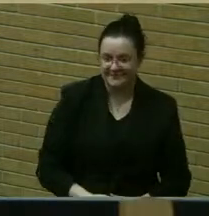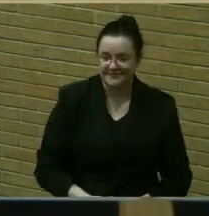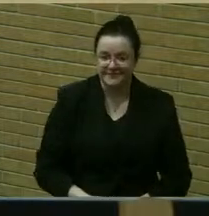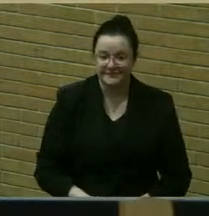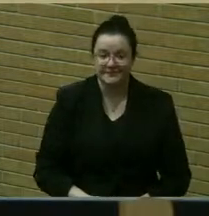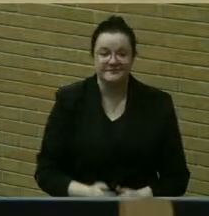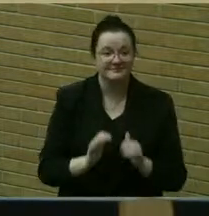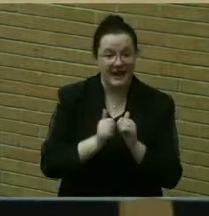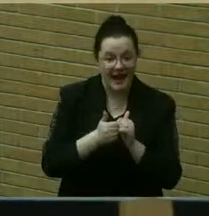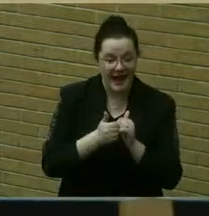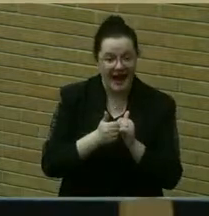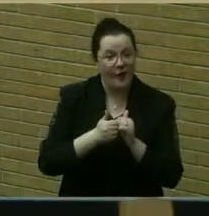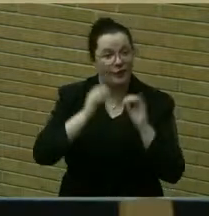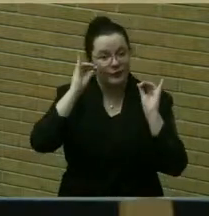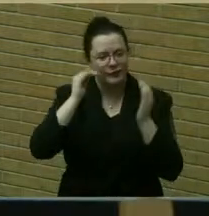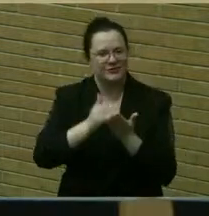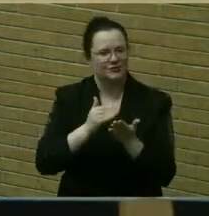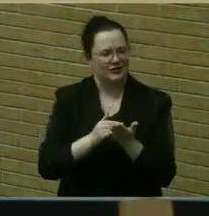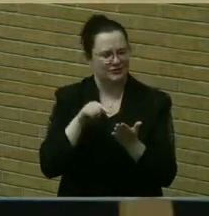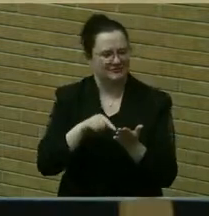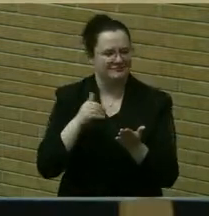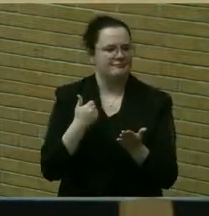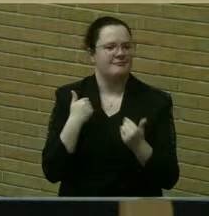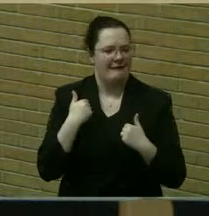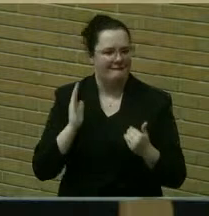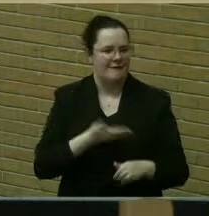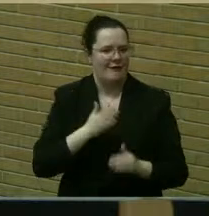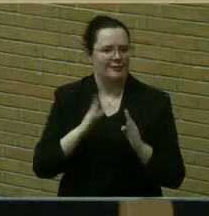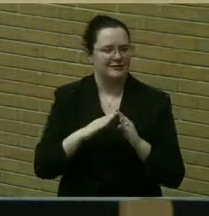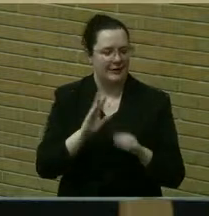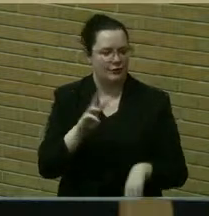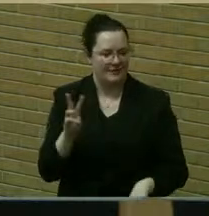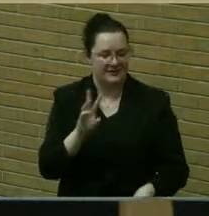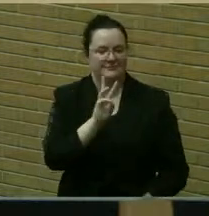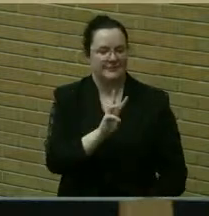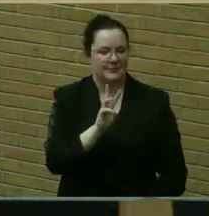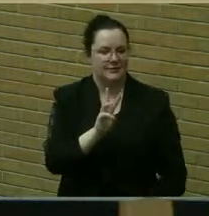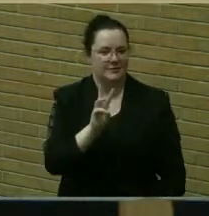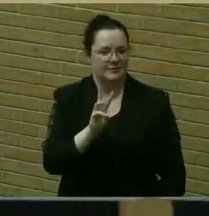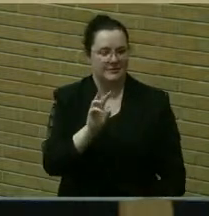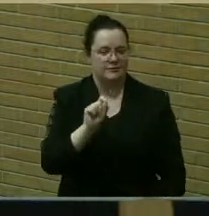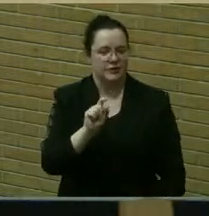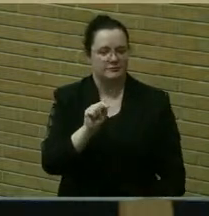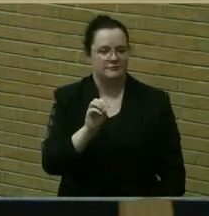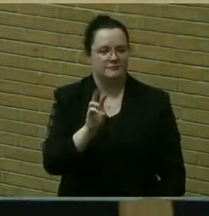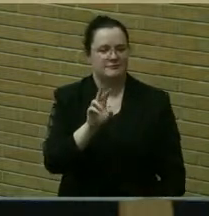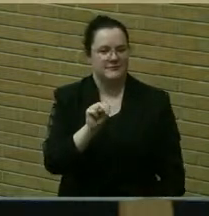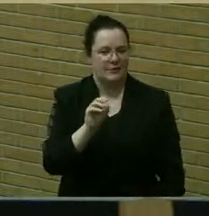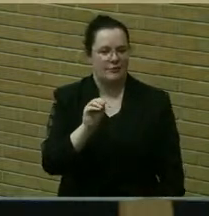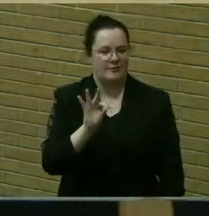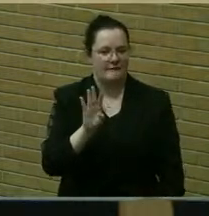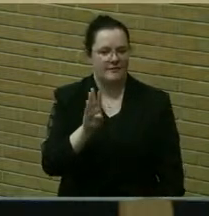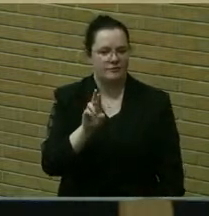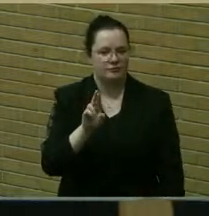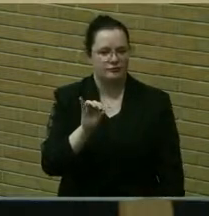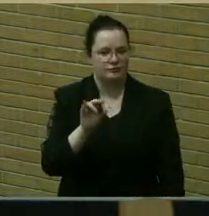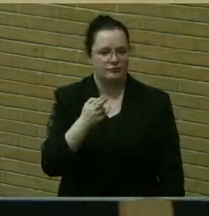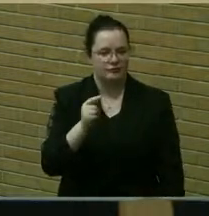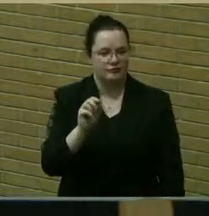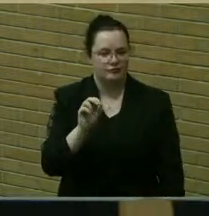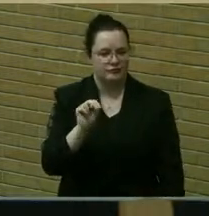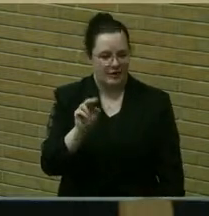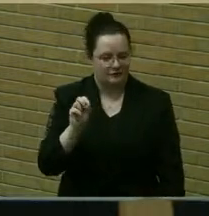available on the town's webpage. That's www.townofbrighton.org, and we welcome you to do that.